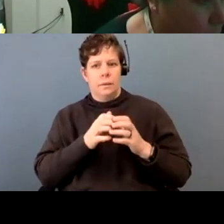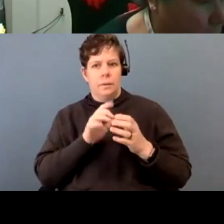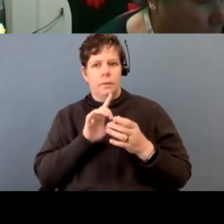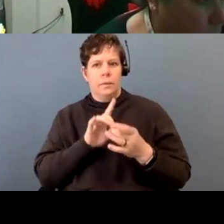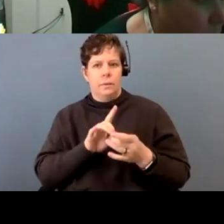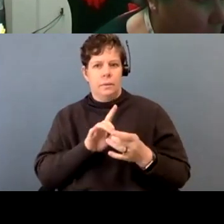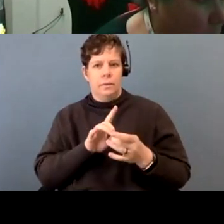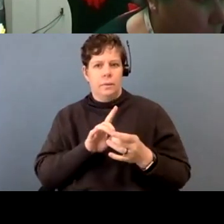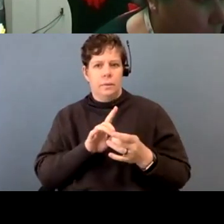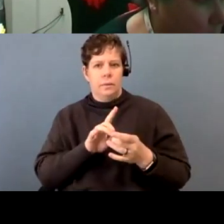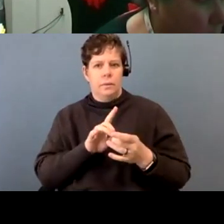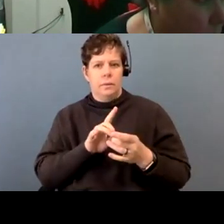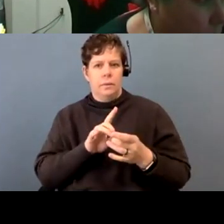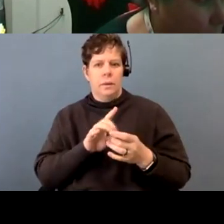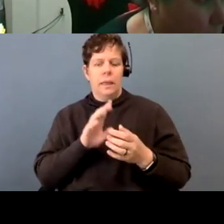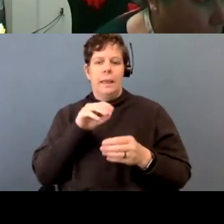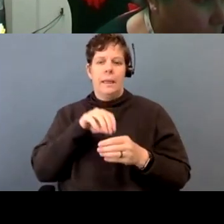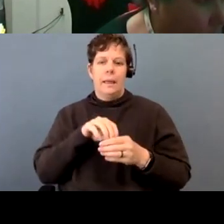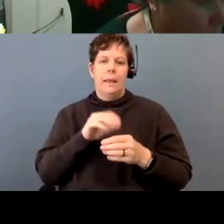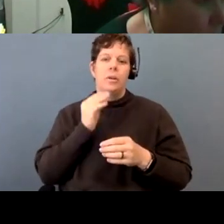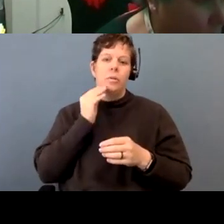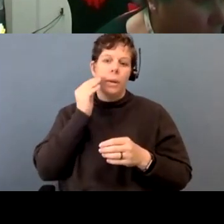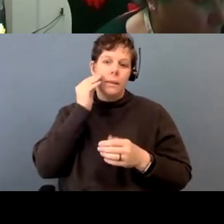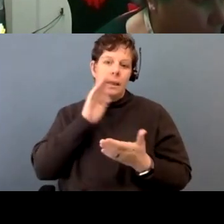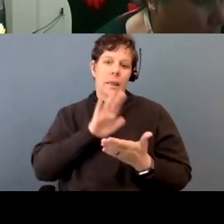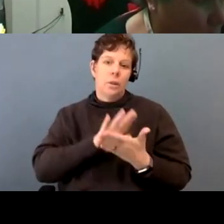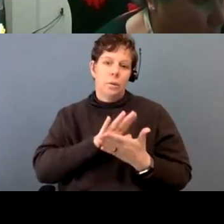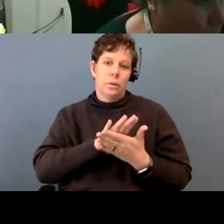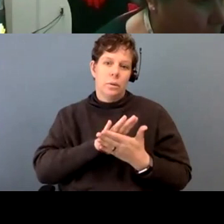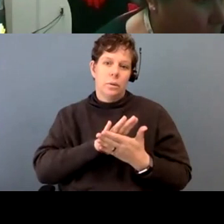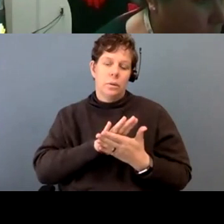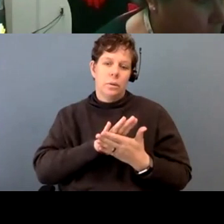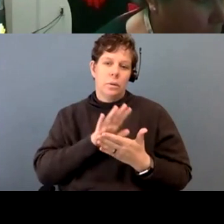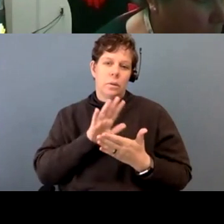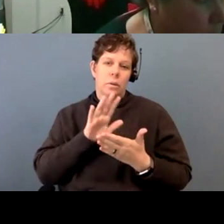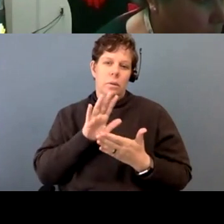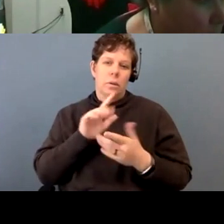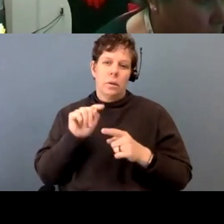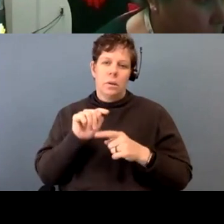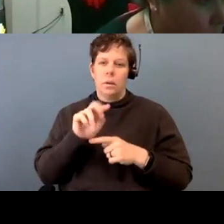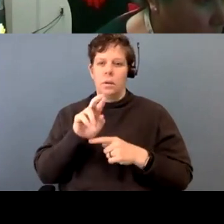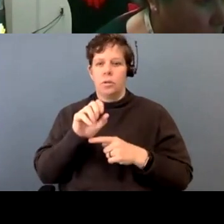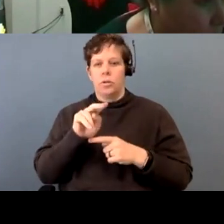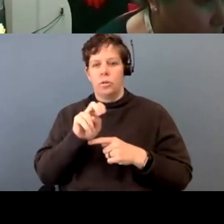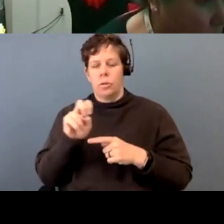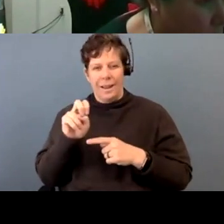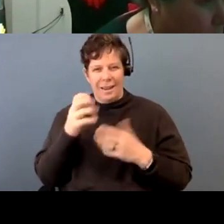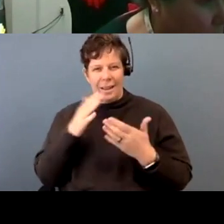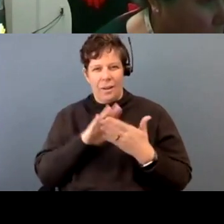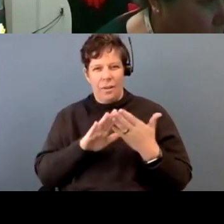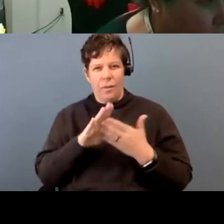in residential school. We, we inform them. By the trainees. like this, there's a college here for police